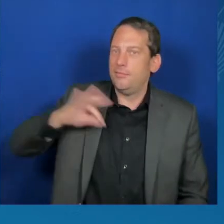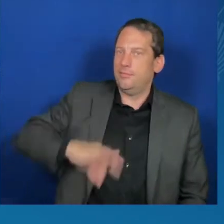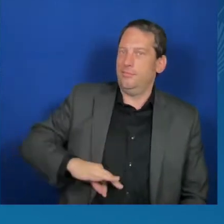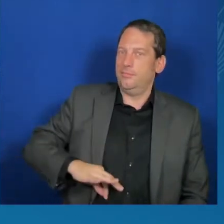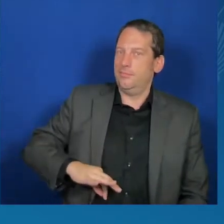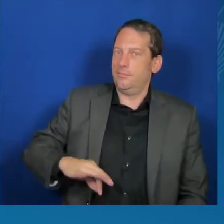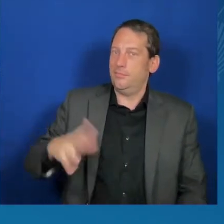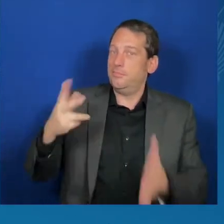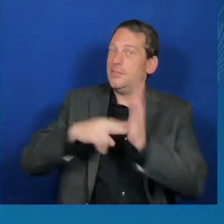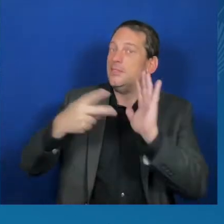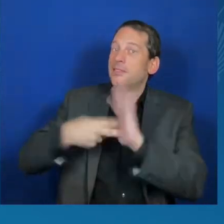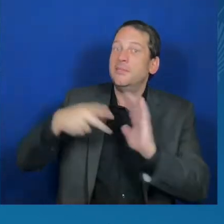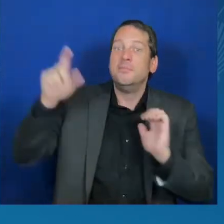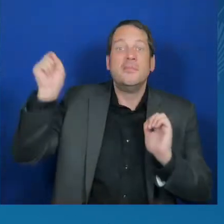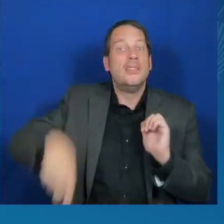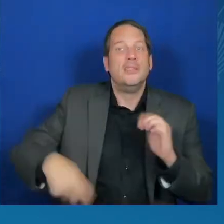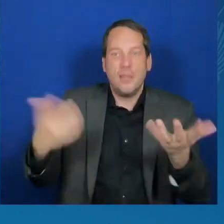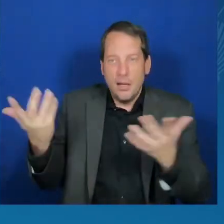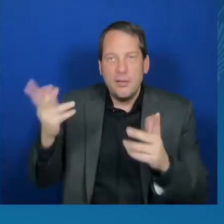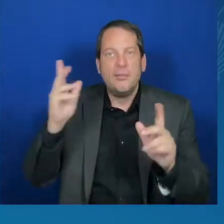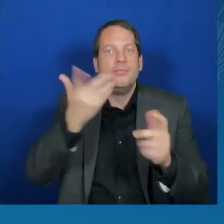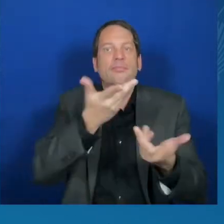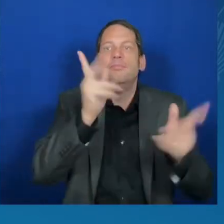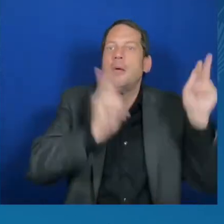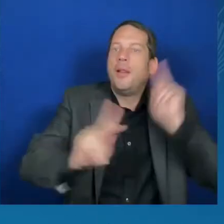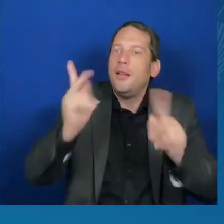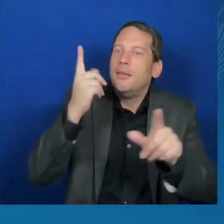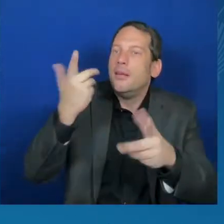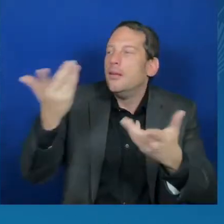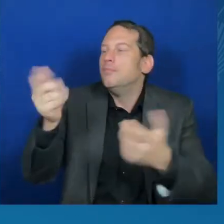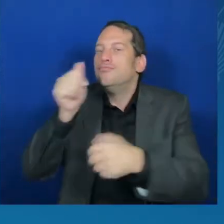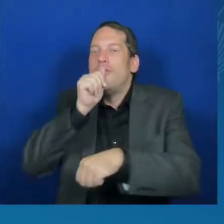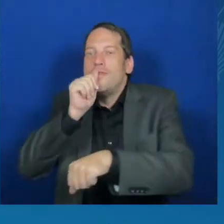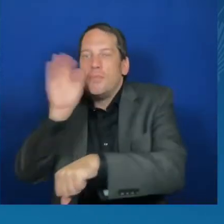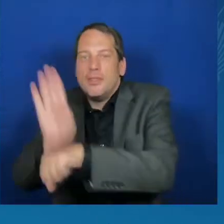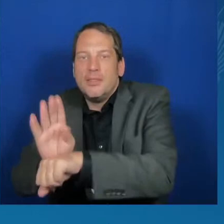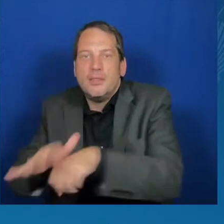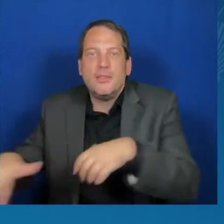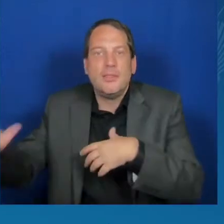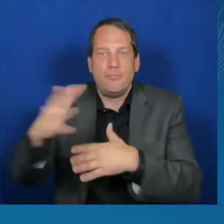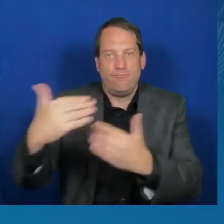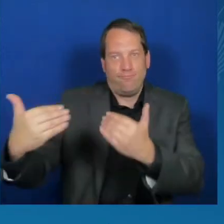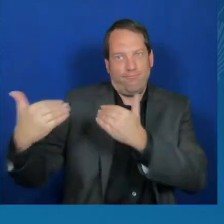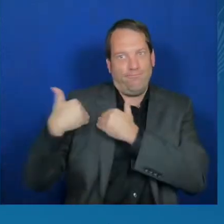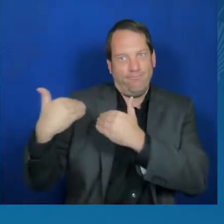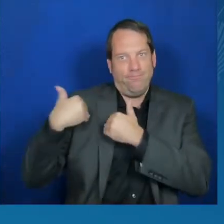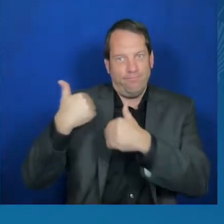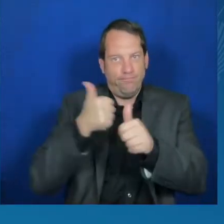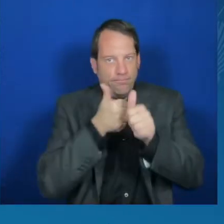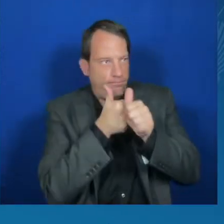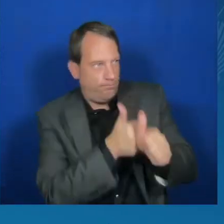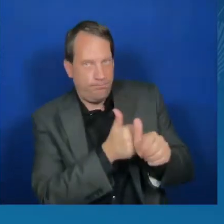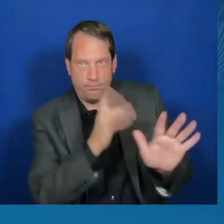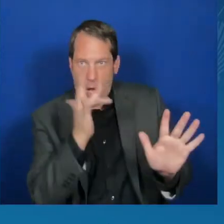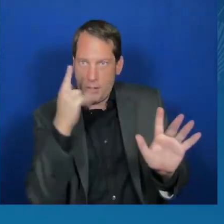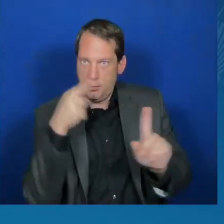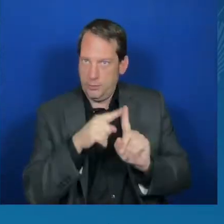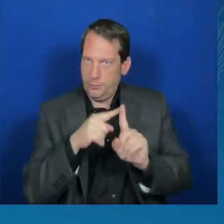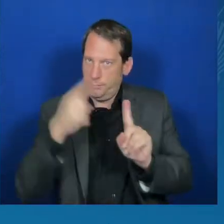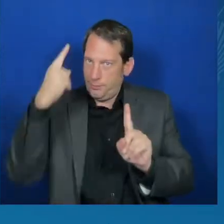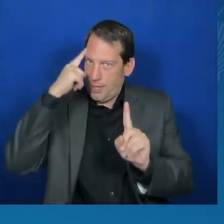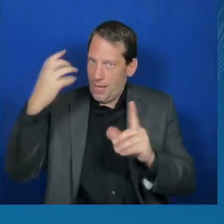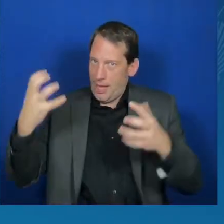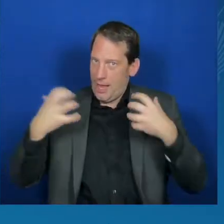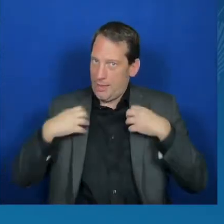democracies. As with many other important issues, AI policy requires the leadership and